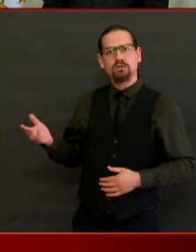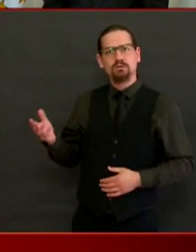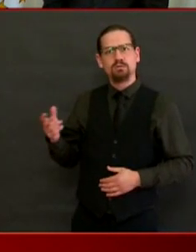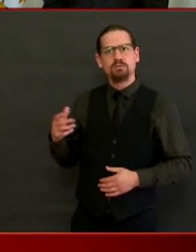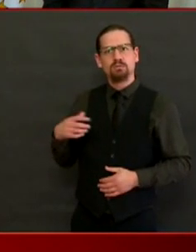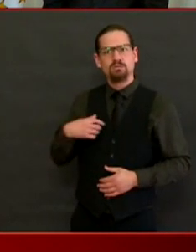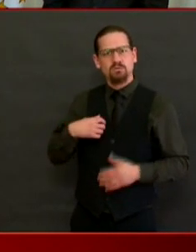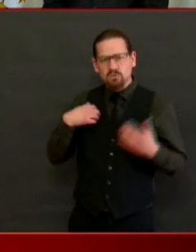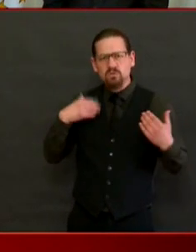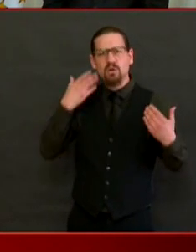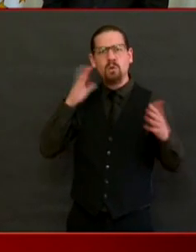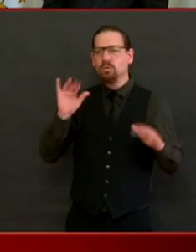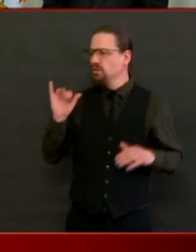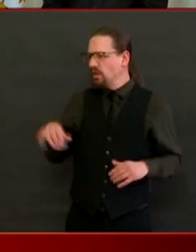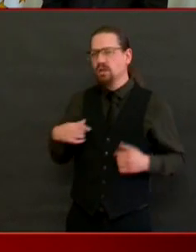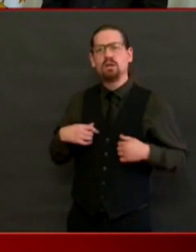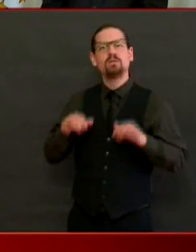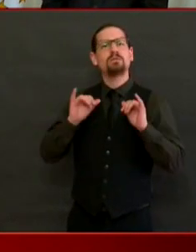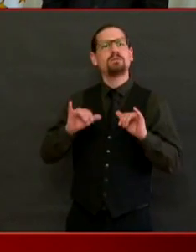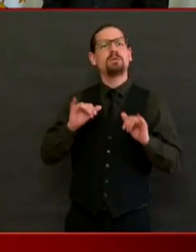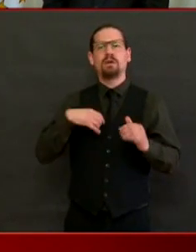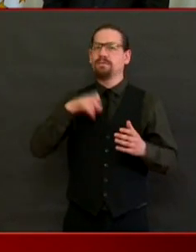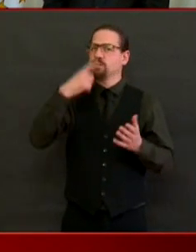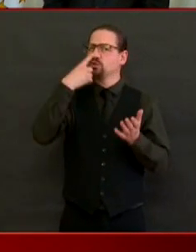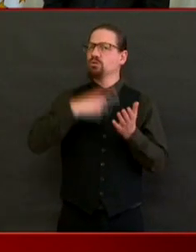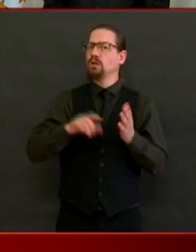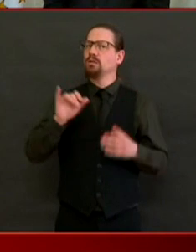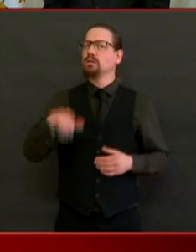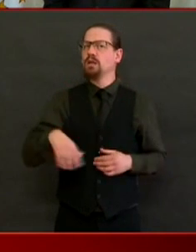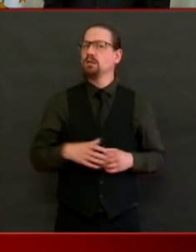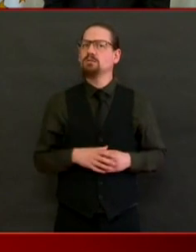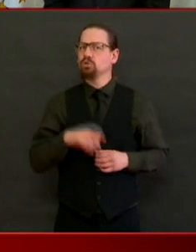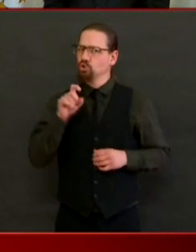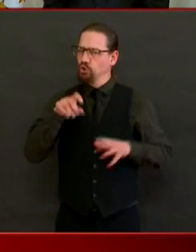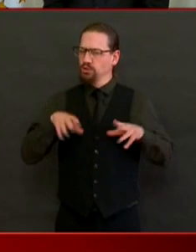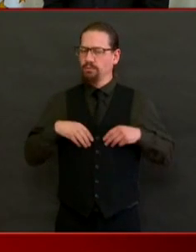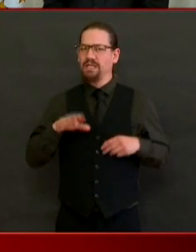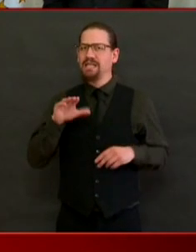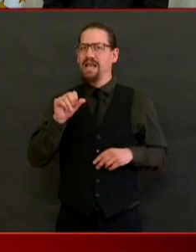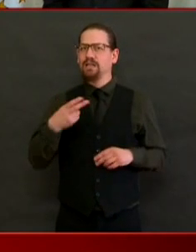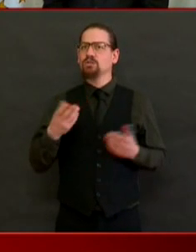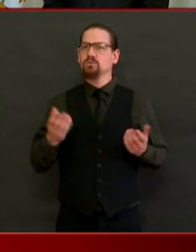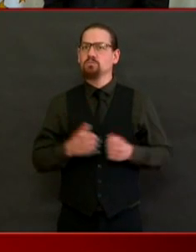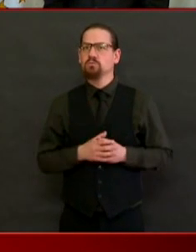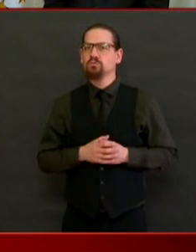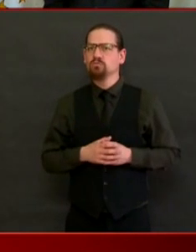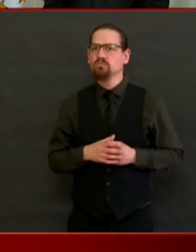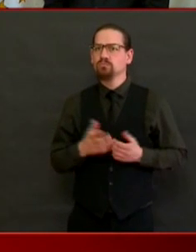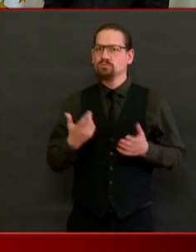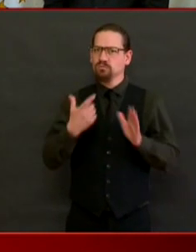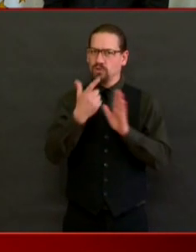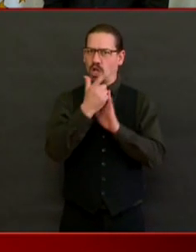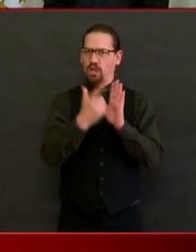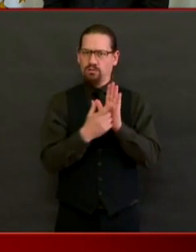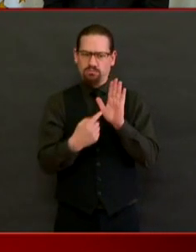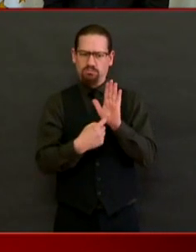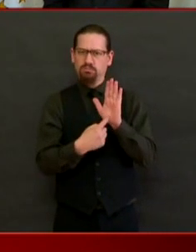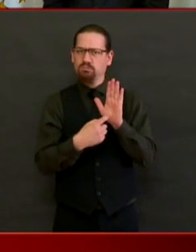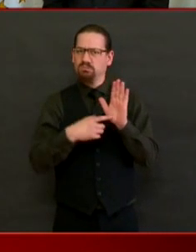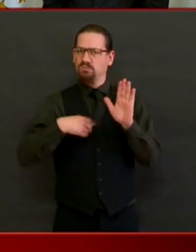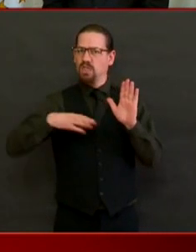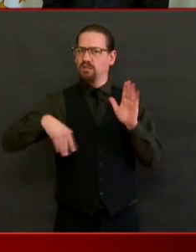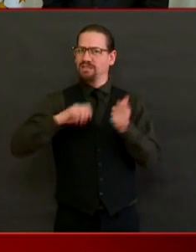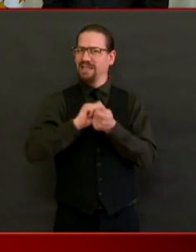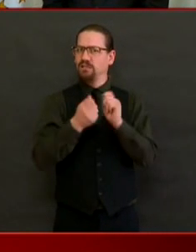from Ben DiCastro, social media influencer. The ratio of negative versus positive results since closing state parks